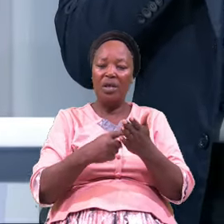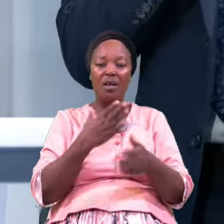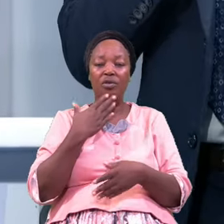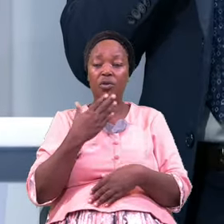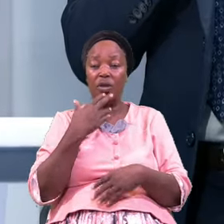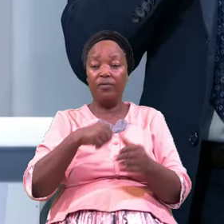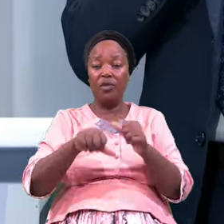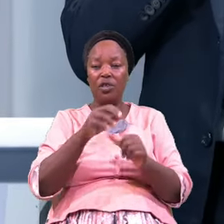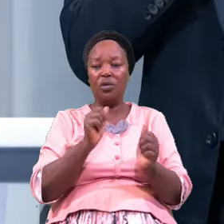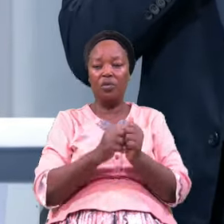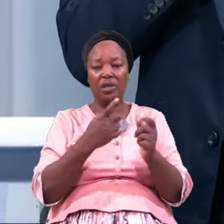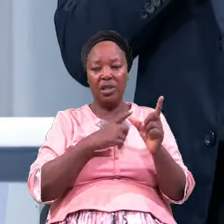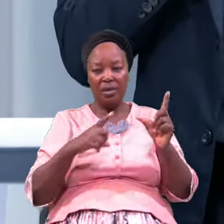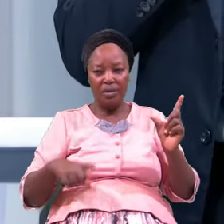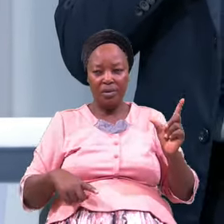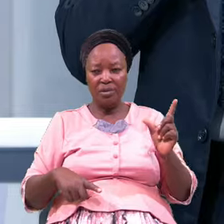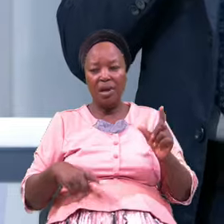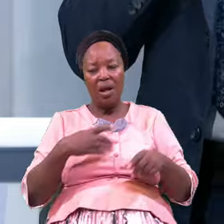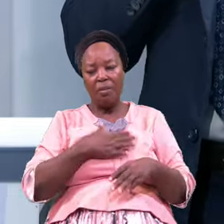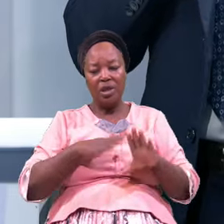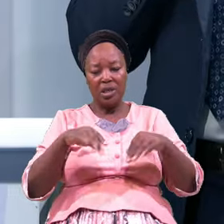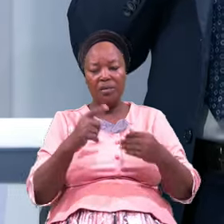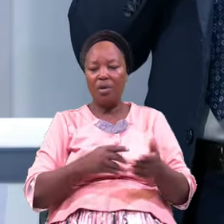Please Give Your Correct Address